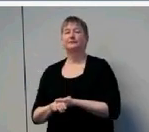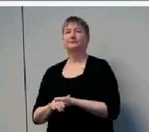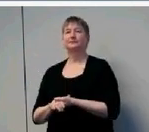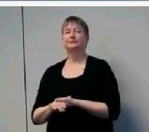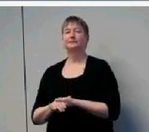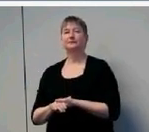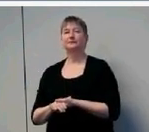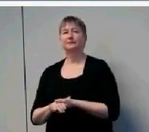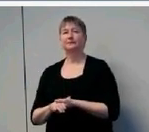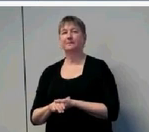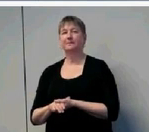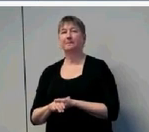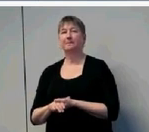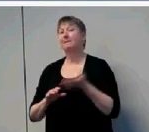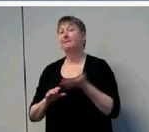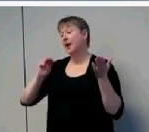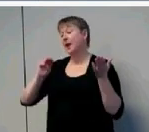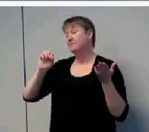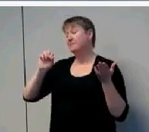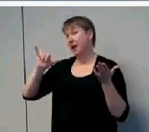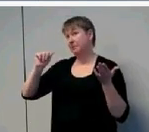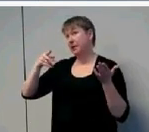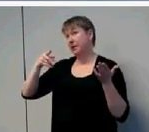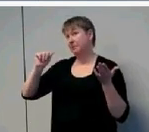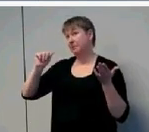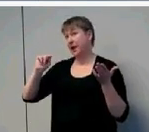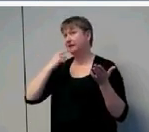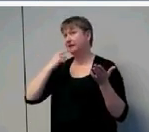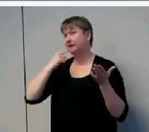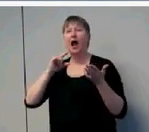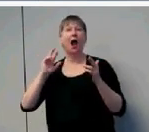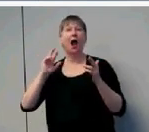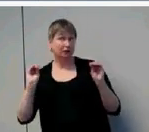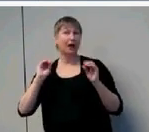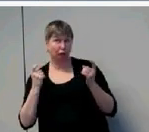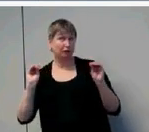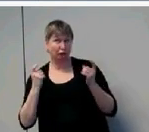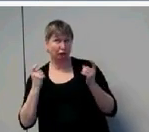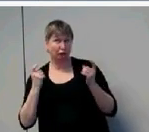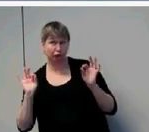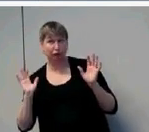If there aren't any, I sure hope people found this to be beneficial in your practice.